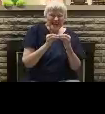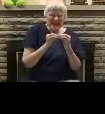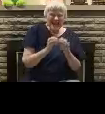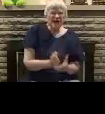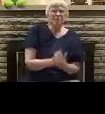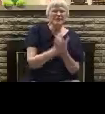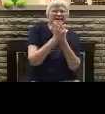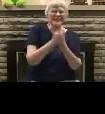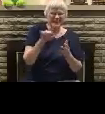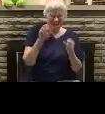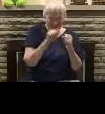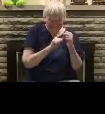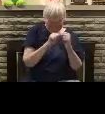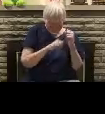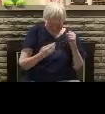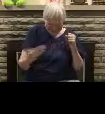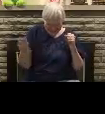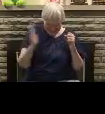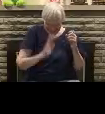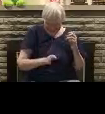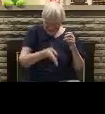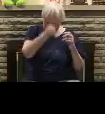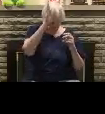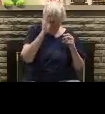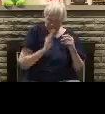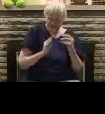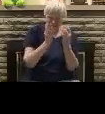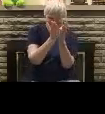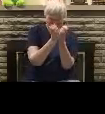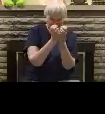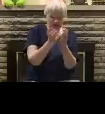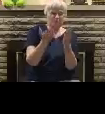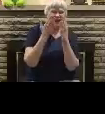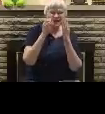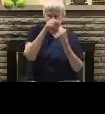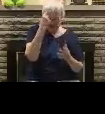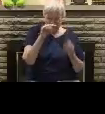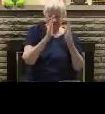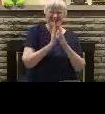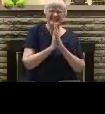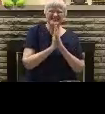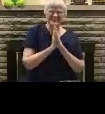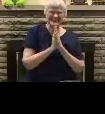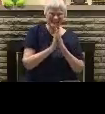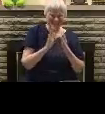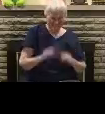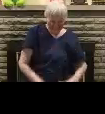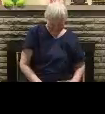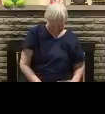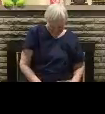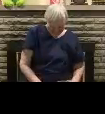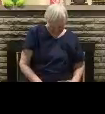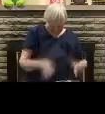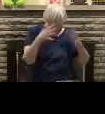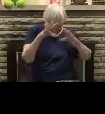And more ministry And more preaching And more teaching And more everything That God wants us to do So